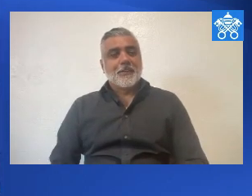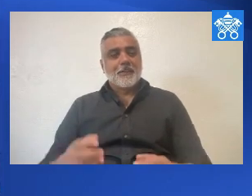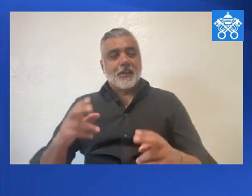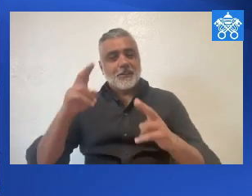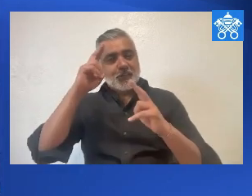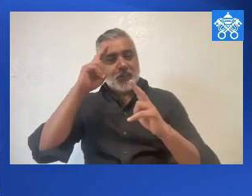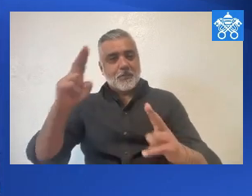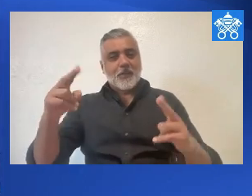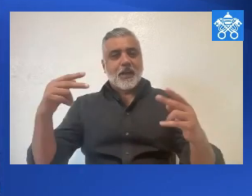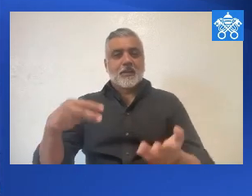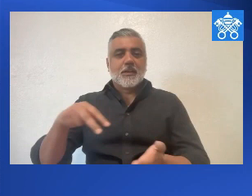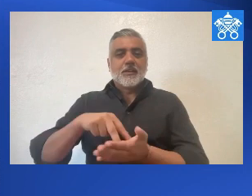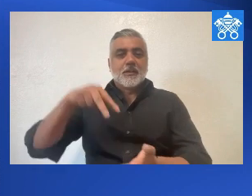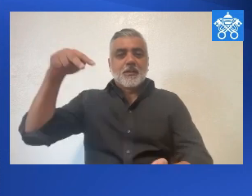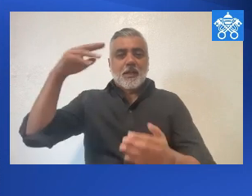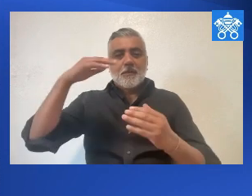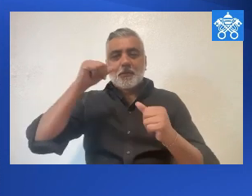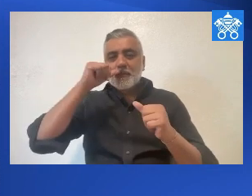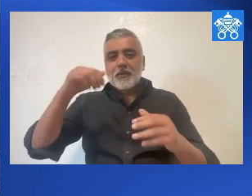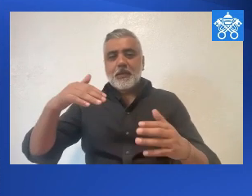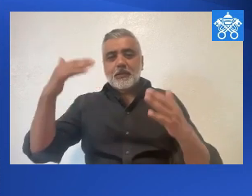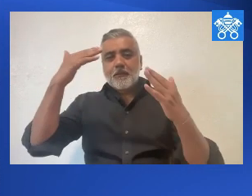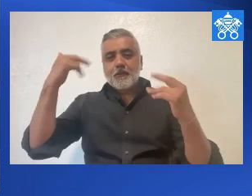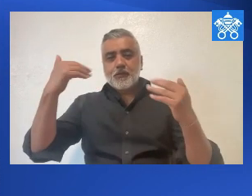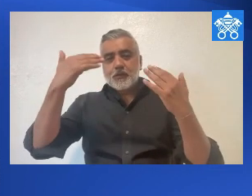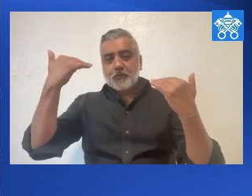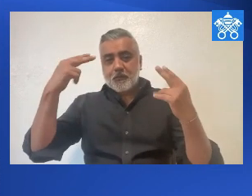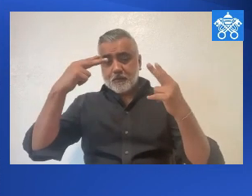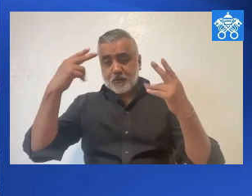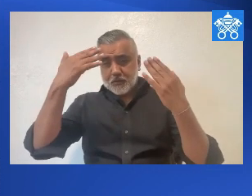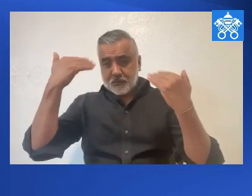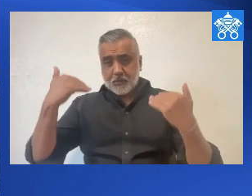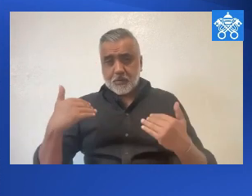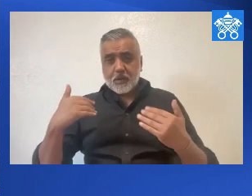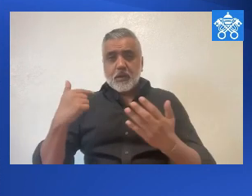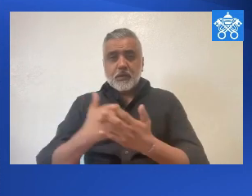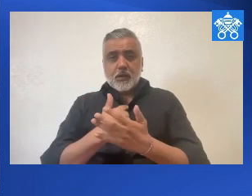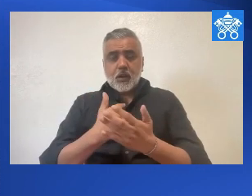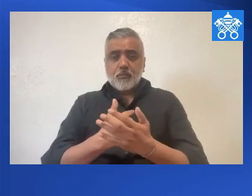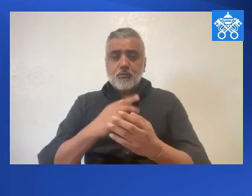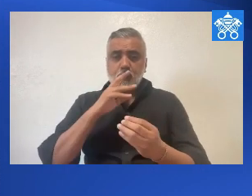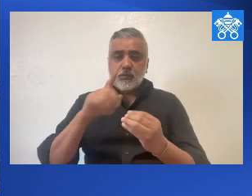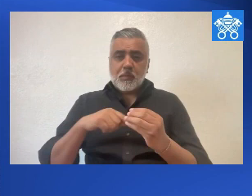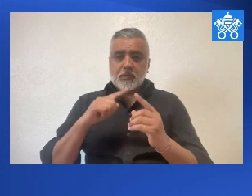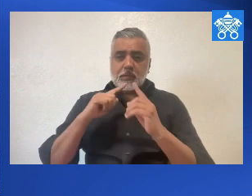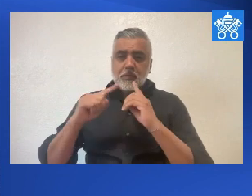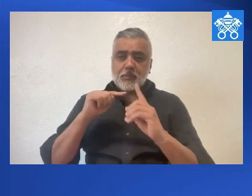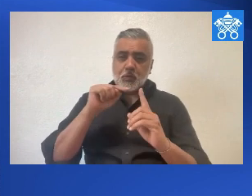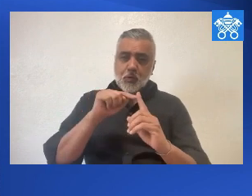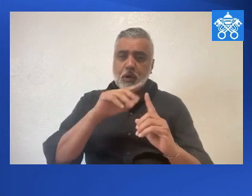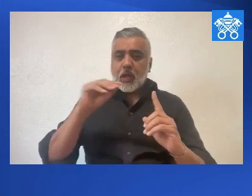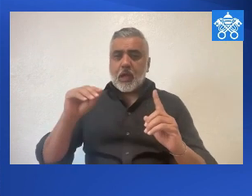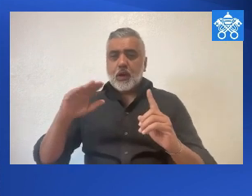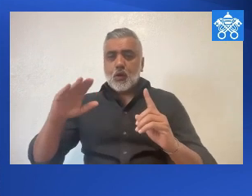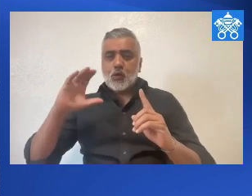Today, on this Solemnity of the Assumption of the Blessed Virgin Mary, the Gospel offers us the dialogue